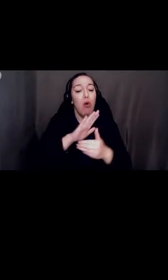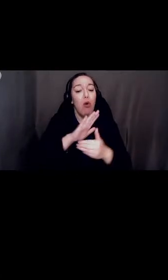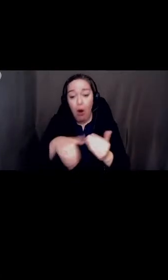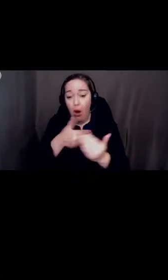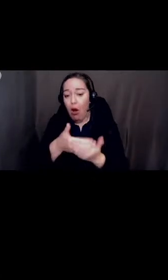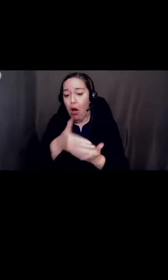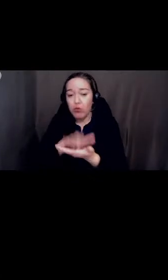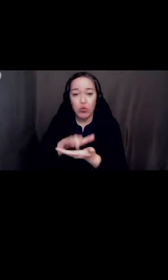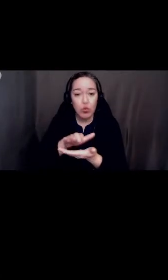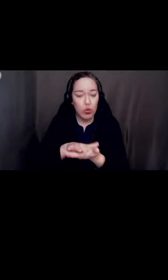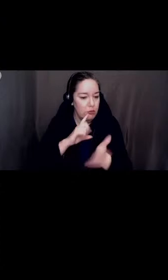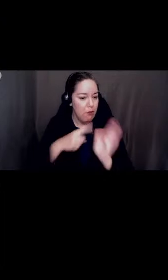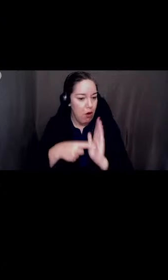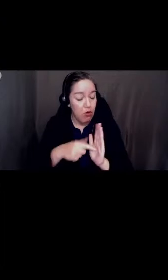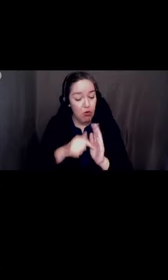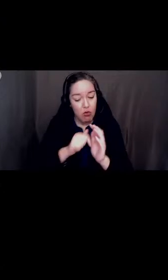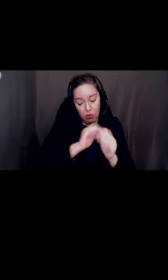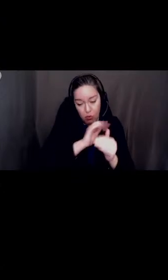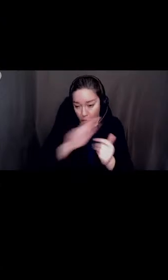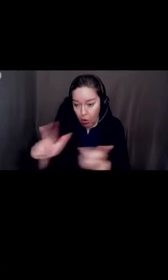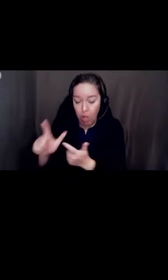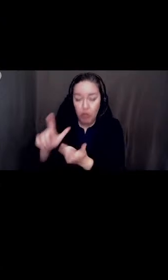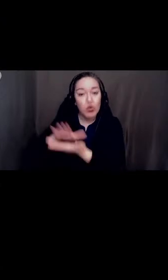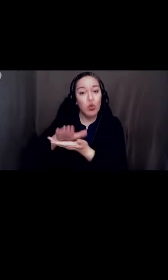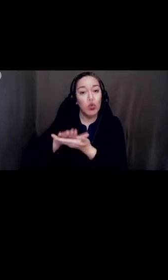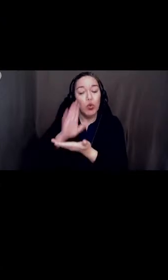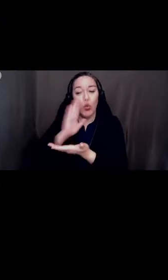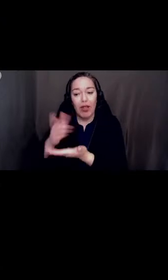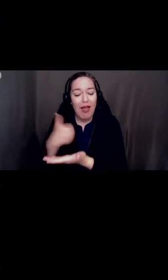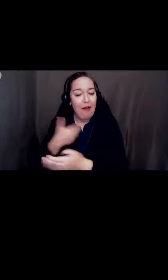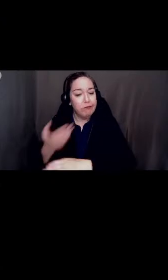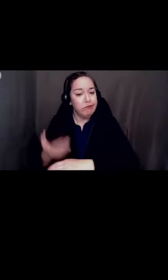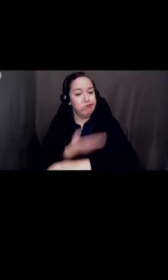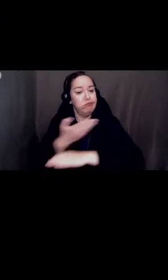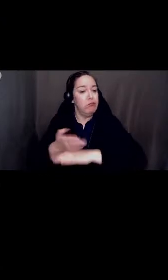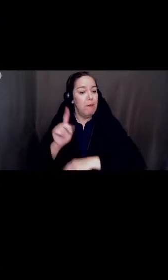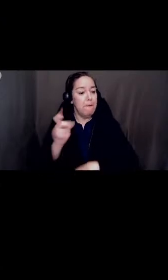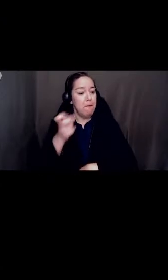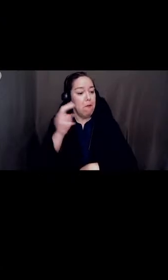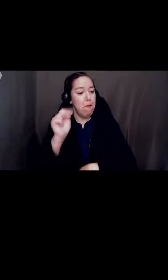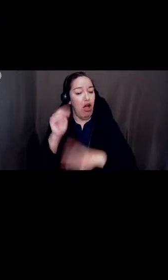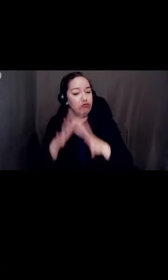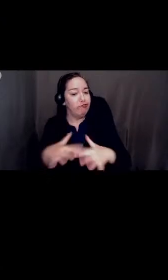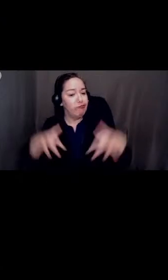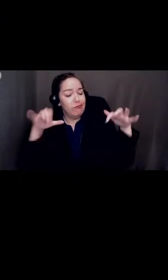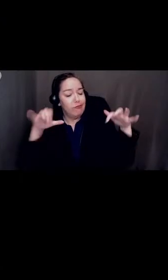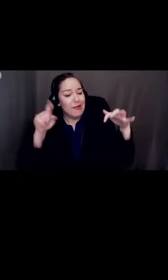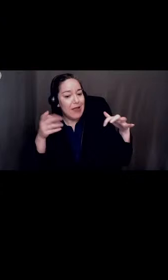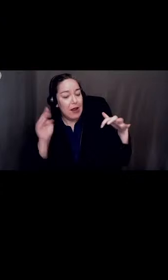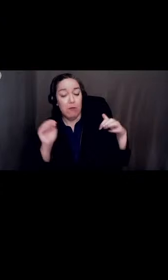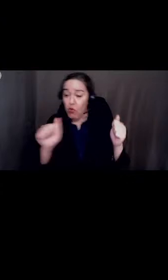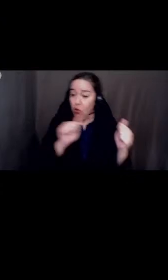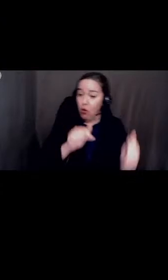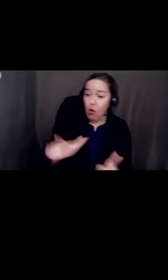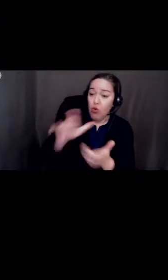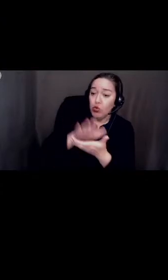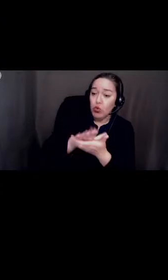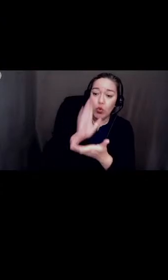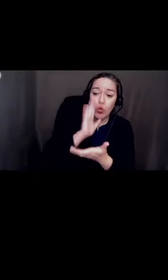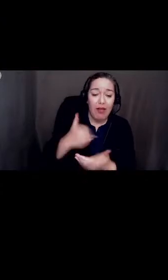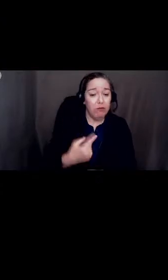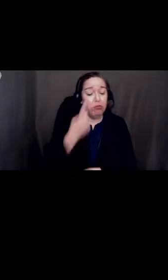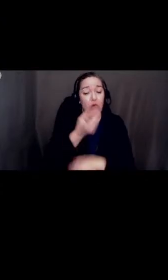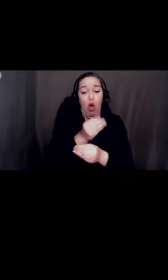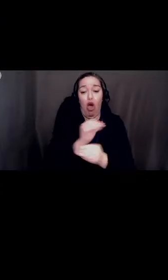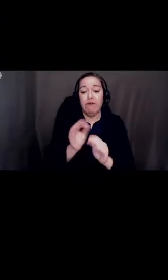schools will have a modernized stadium. All schools will have one office manager. All sixth graders will go on